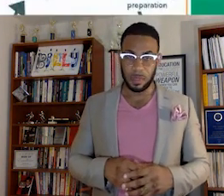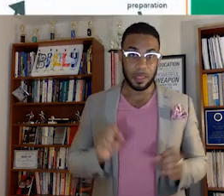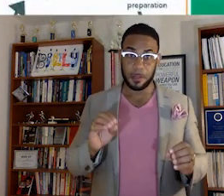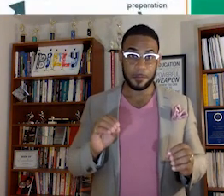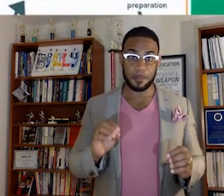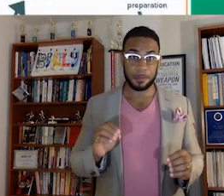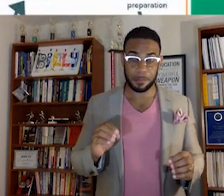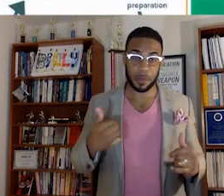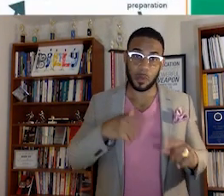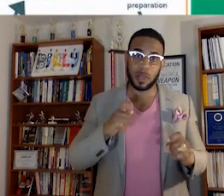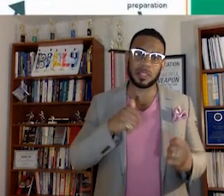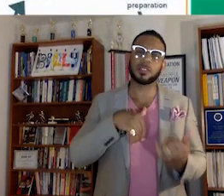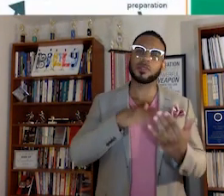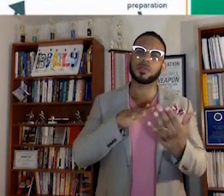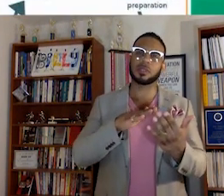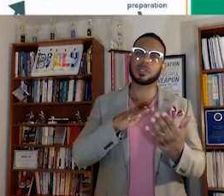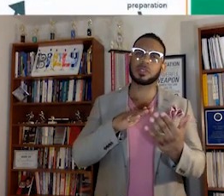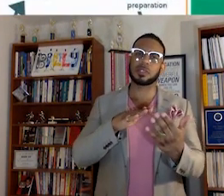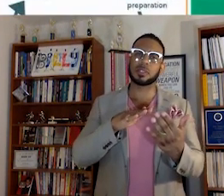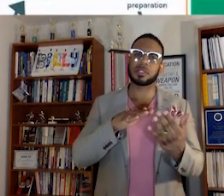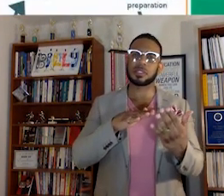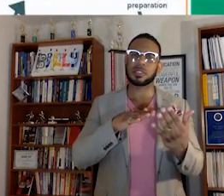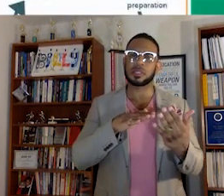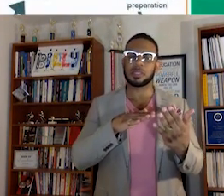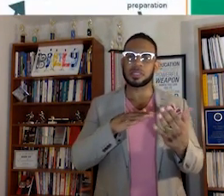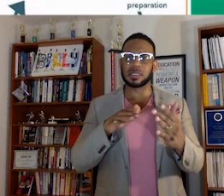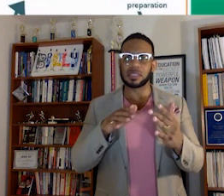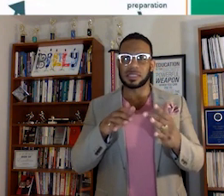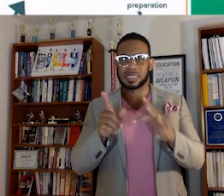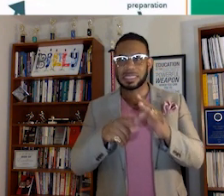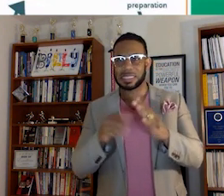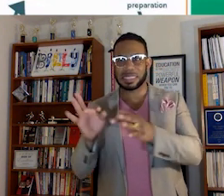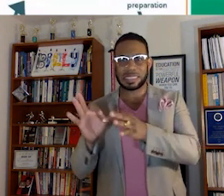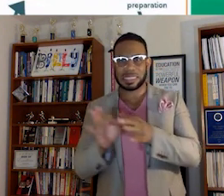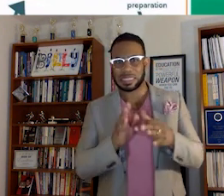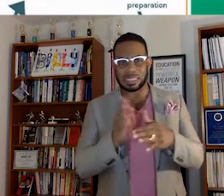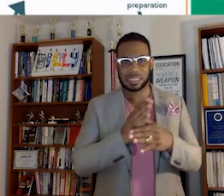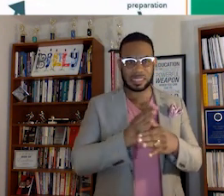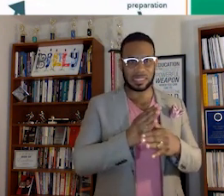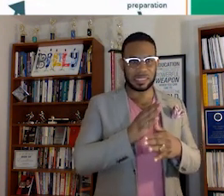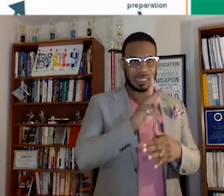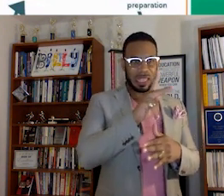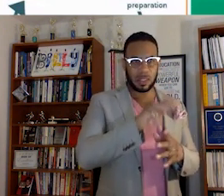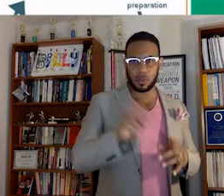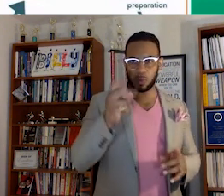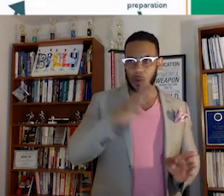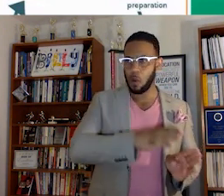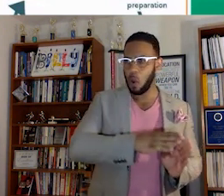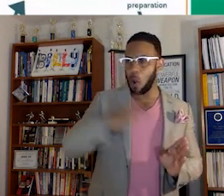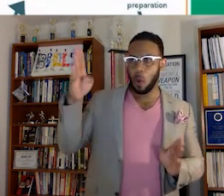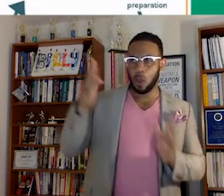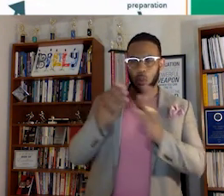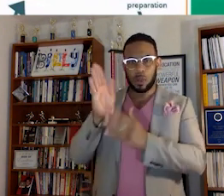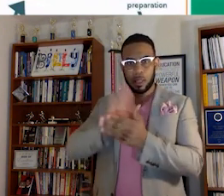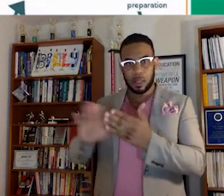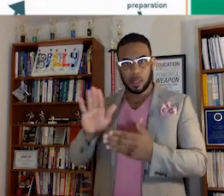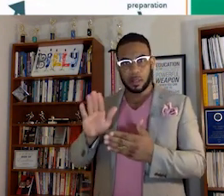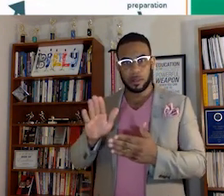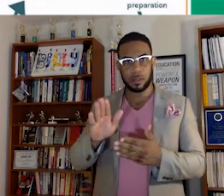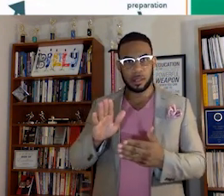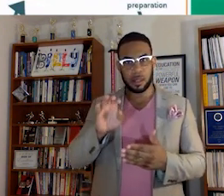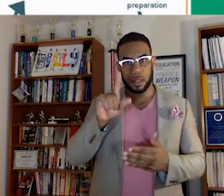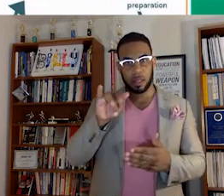So we need to address the leakage between K through 12, all the way to college. Elaine